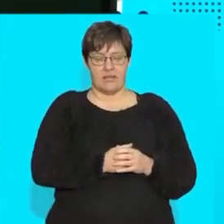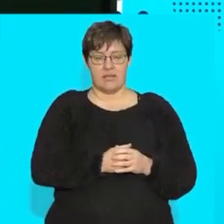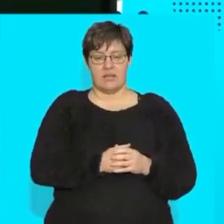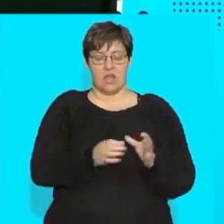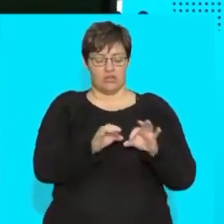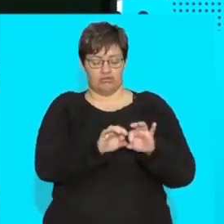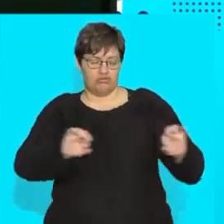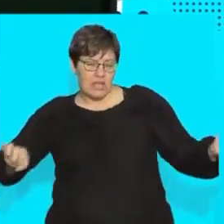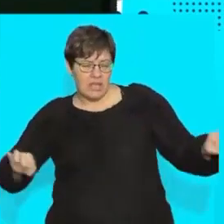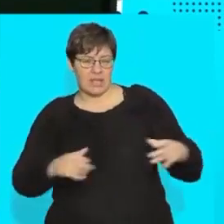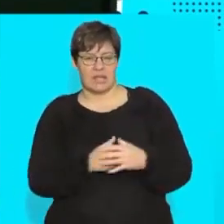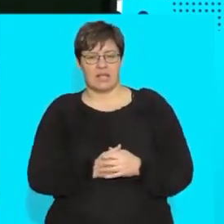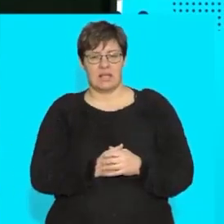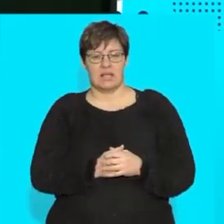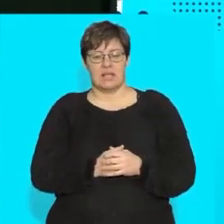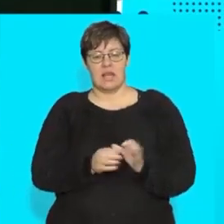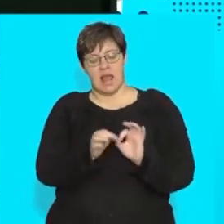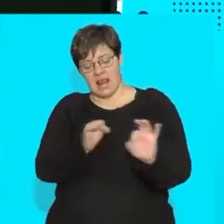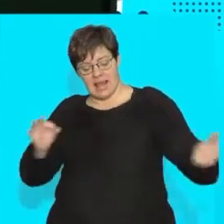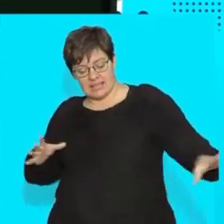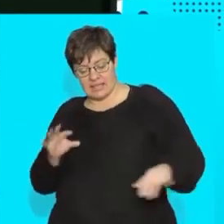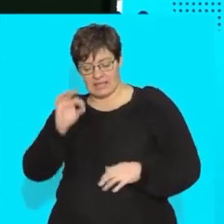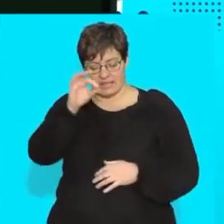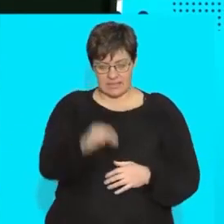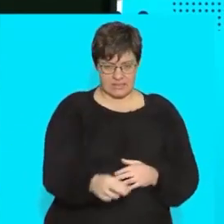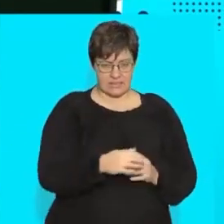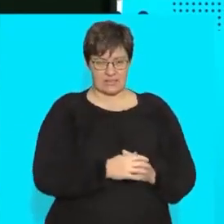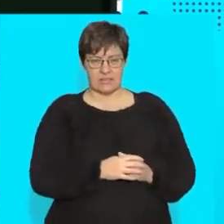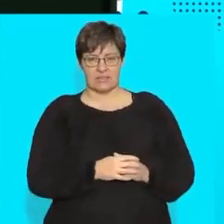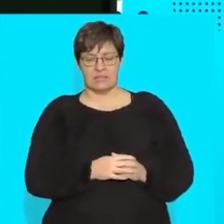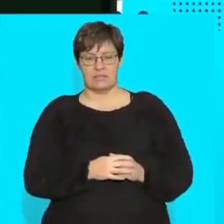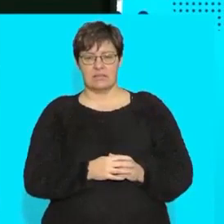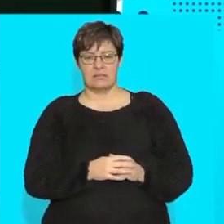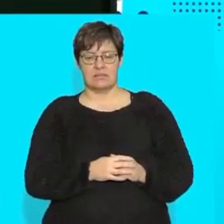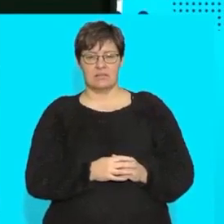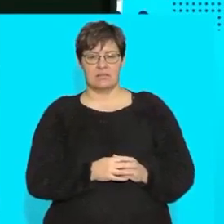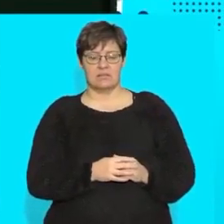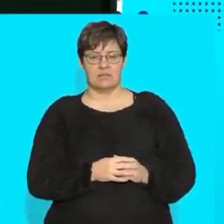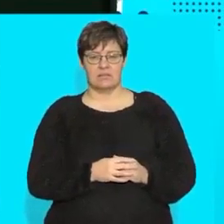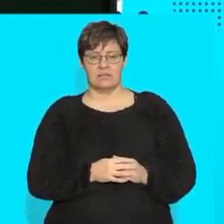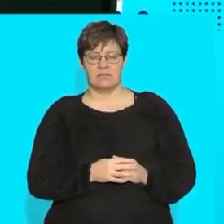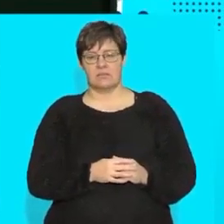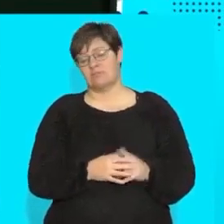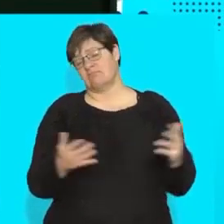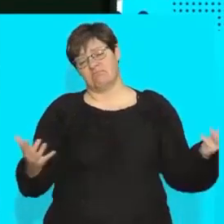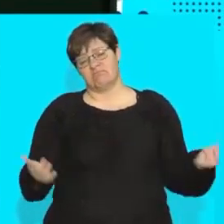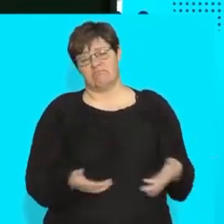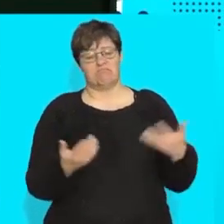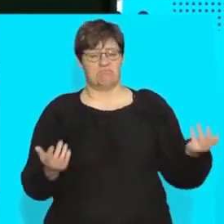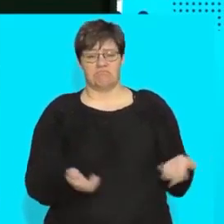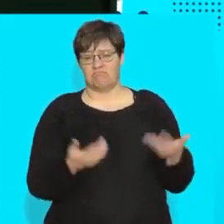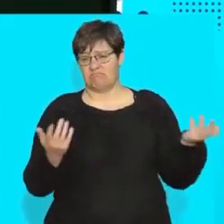string in then i want you to put elastic band in and then i want you to drop i don't know you can take something